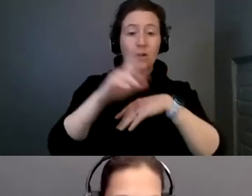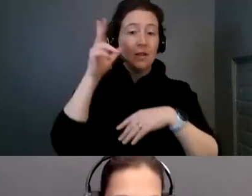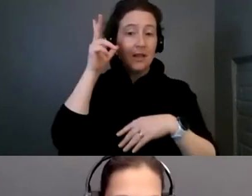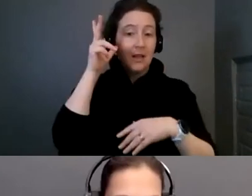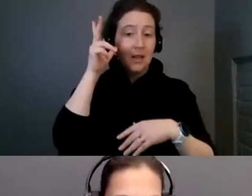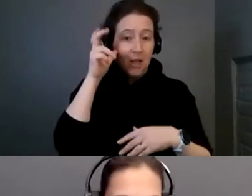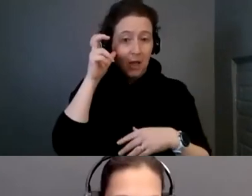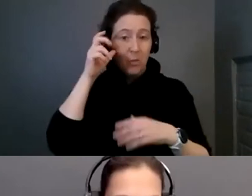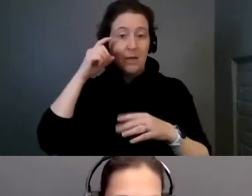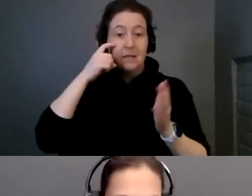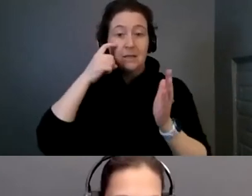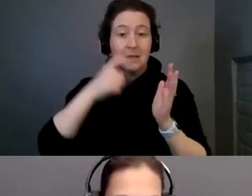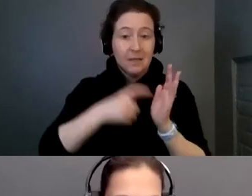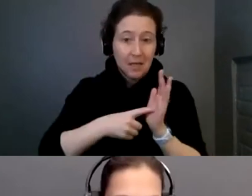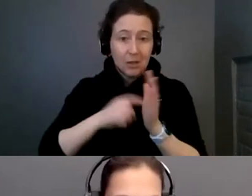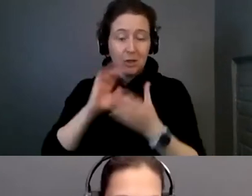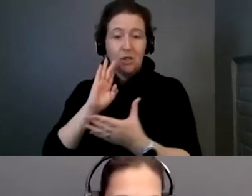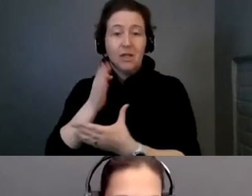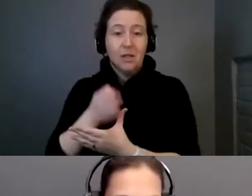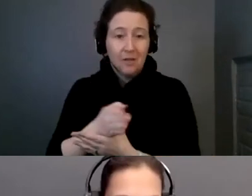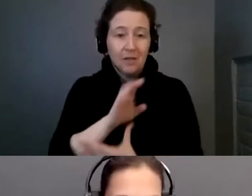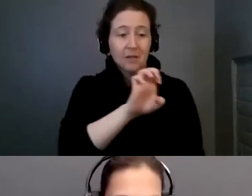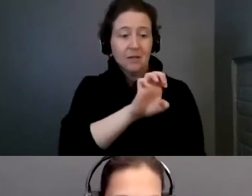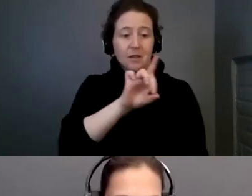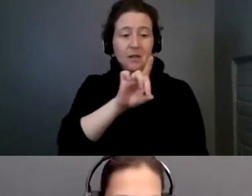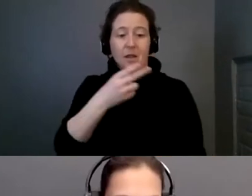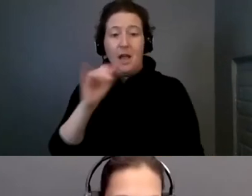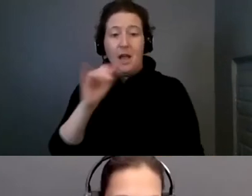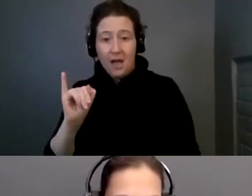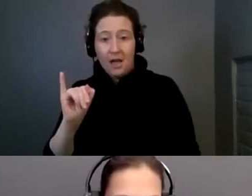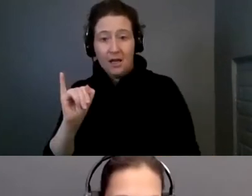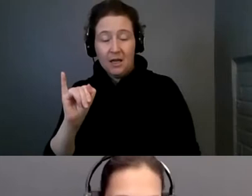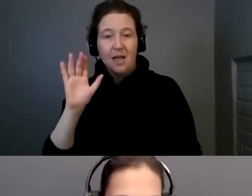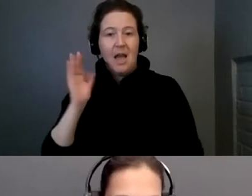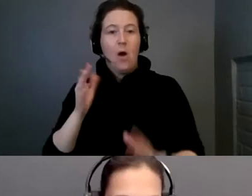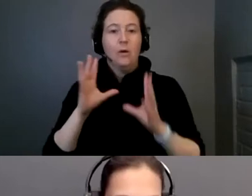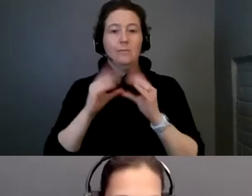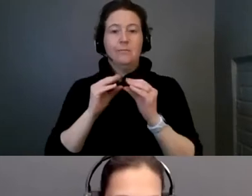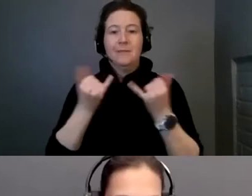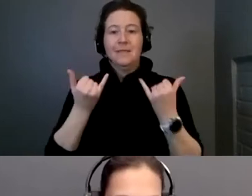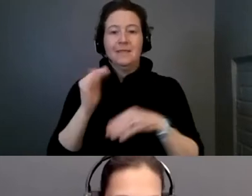and Intervention webinar this evening.